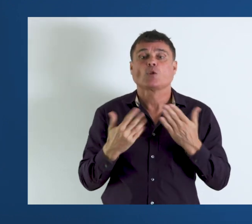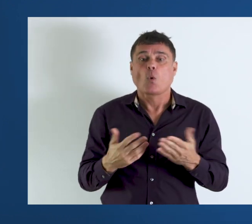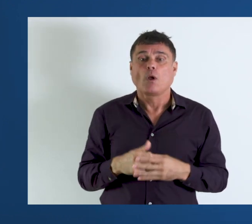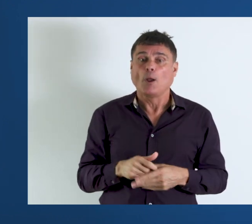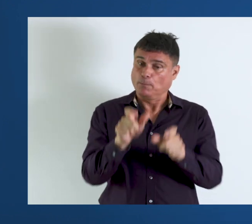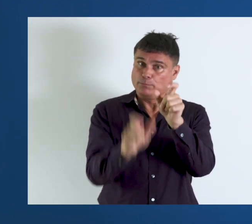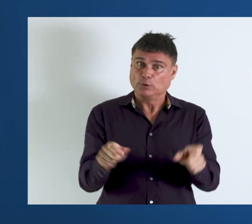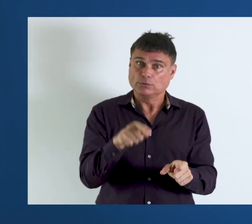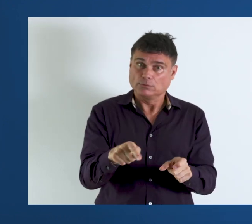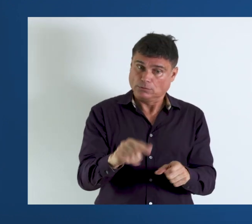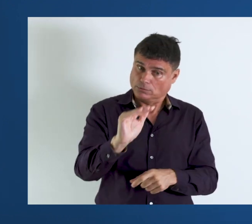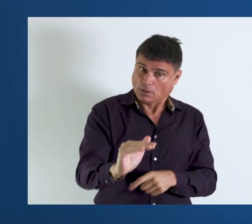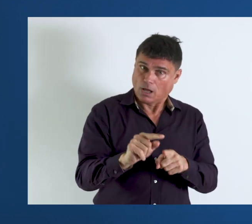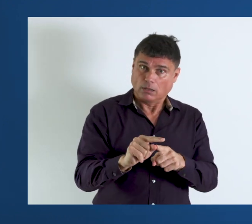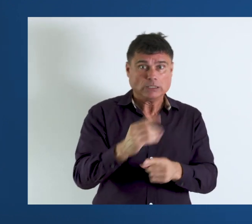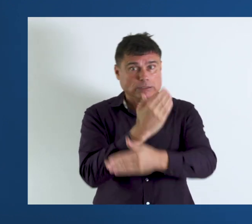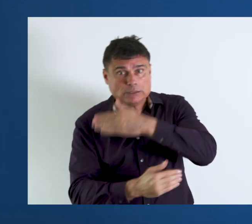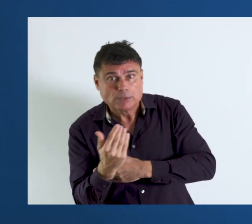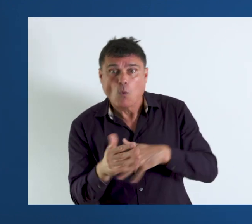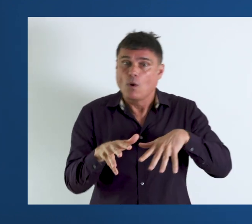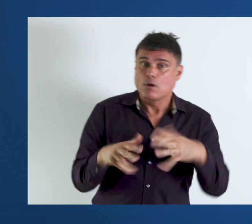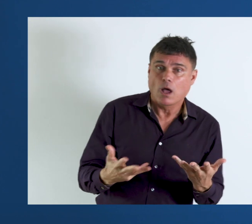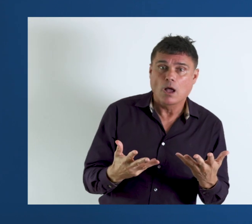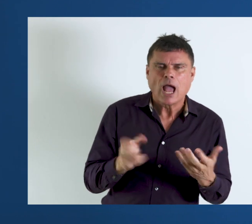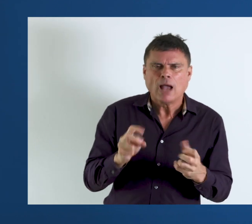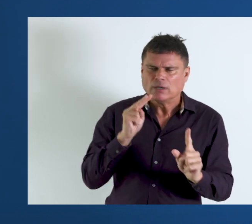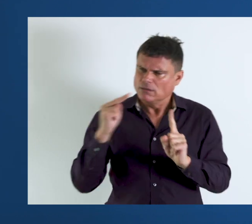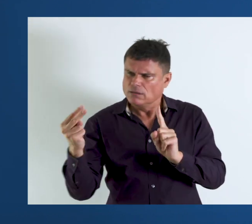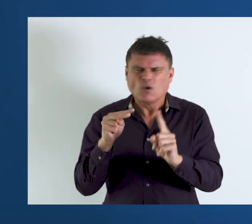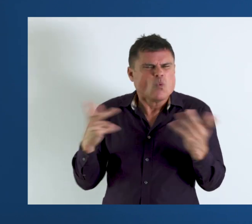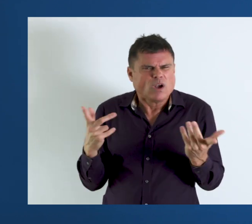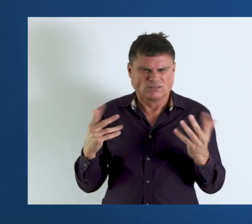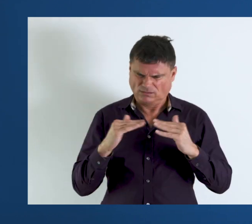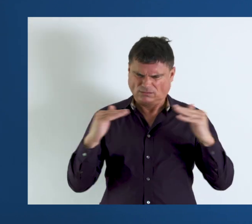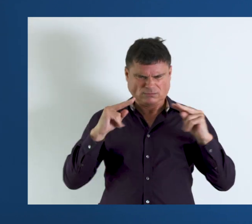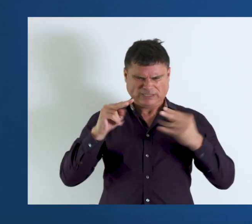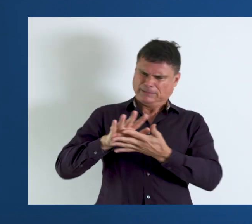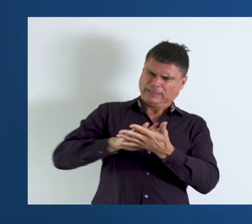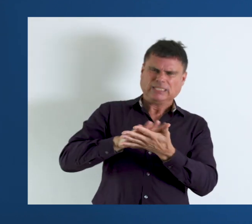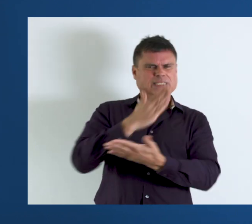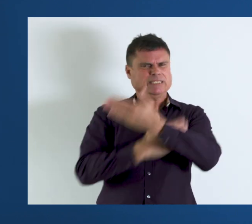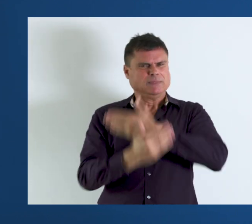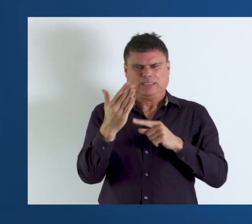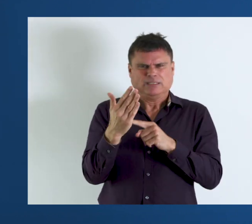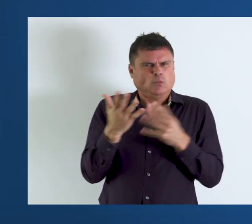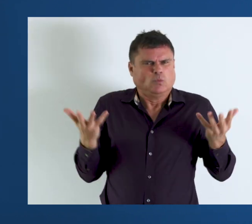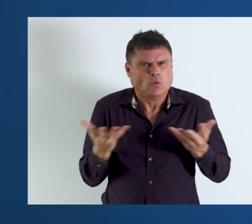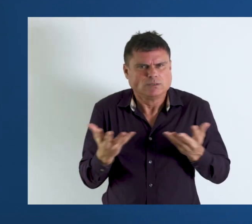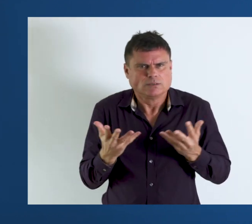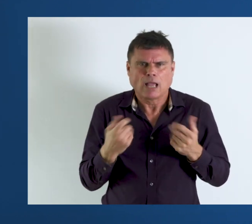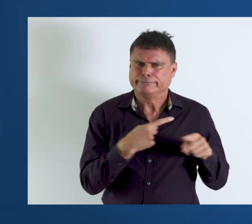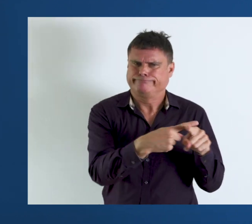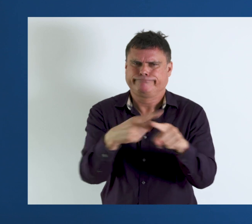not the person or the child has a disability can result in very different prevalence levels. Meaning on very different